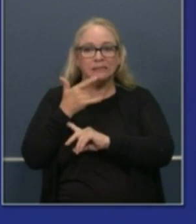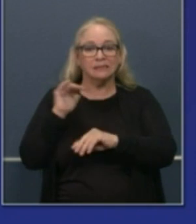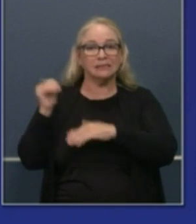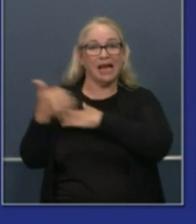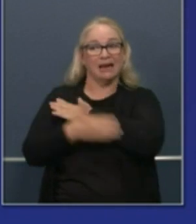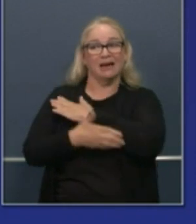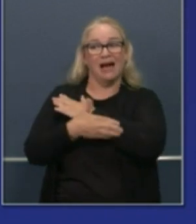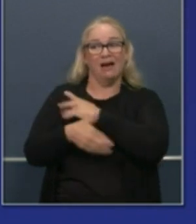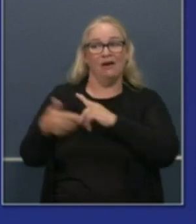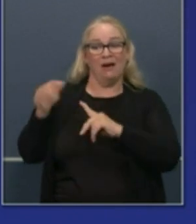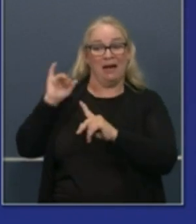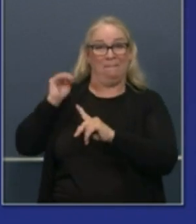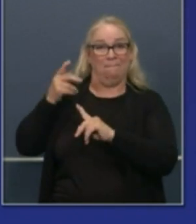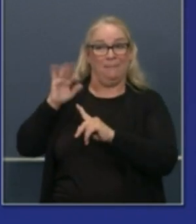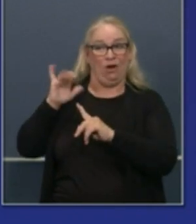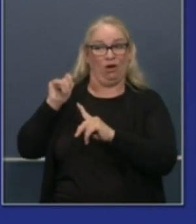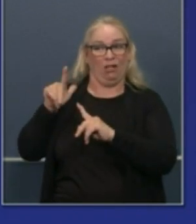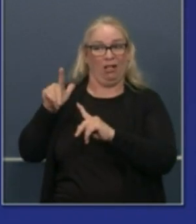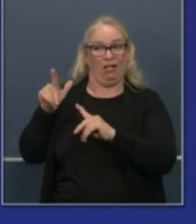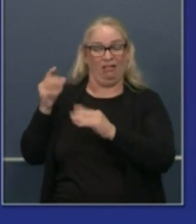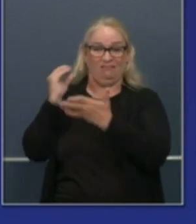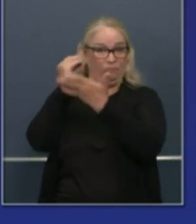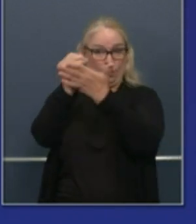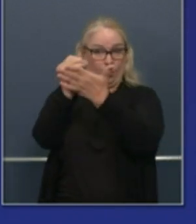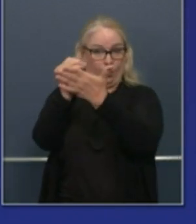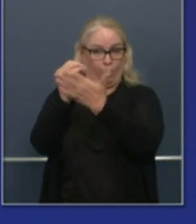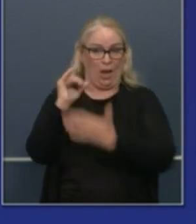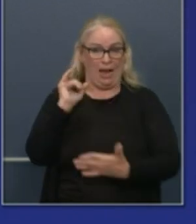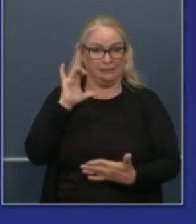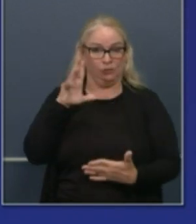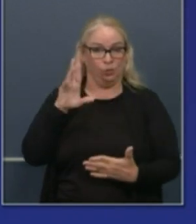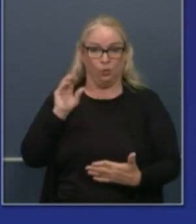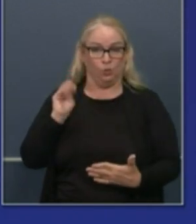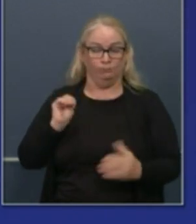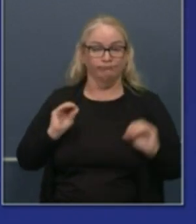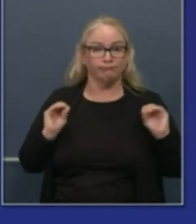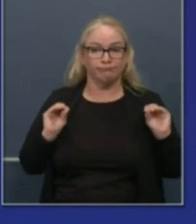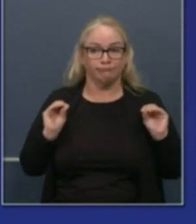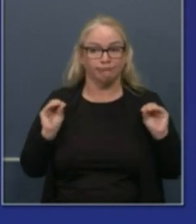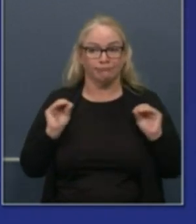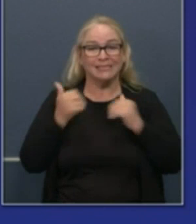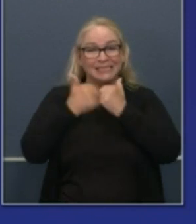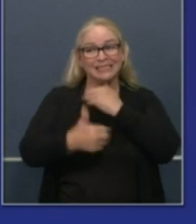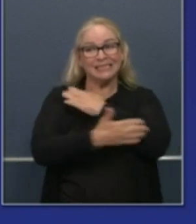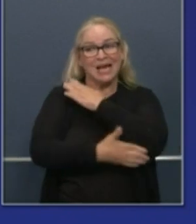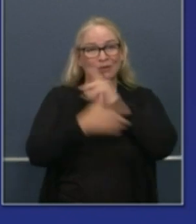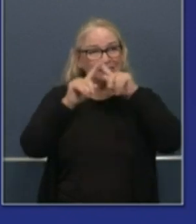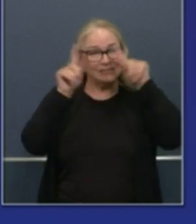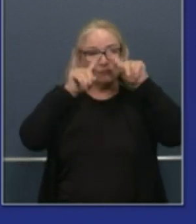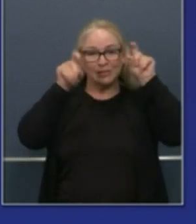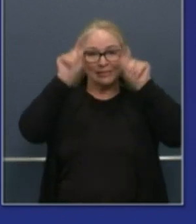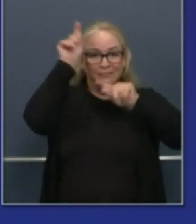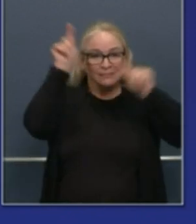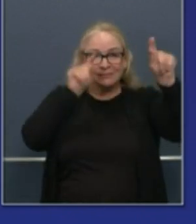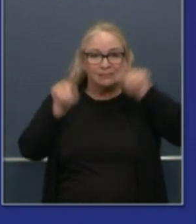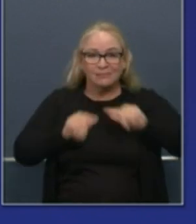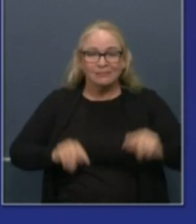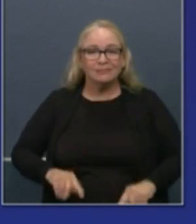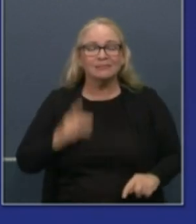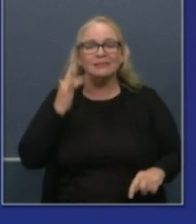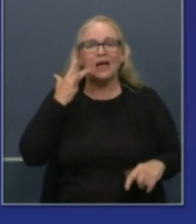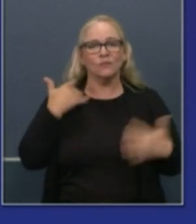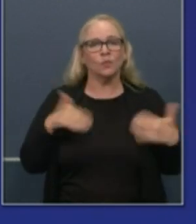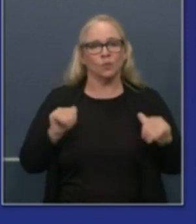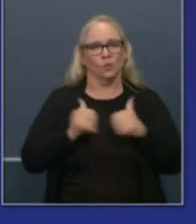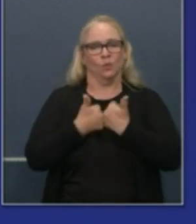indication county by county that things look very differently than they do system-wide or state-wide